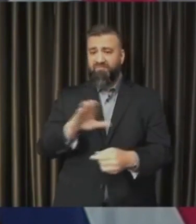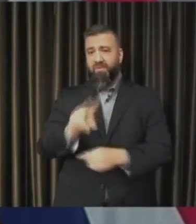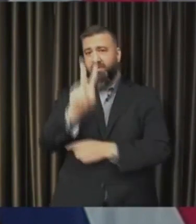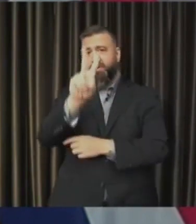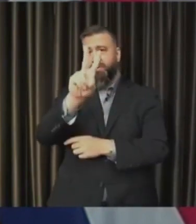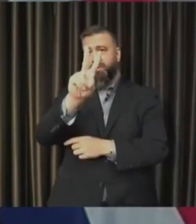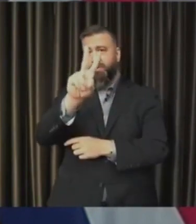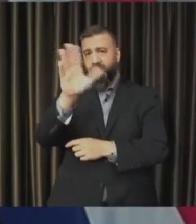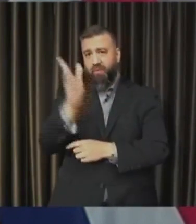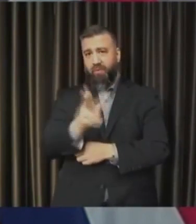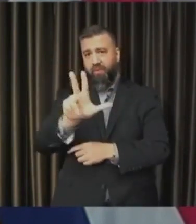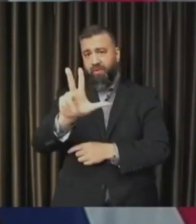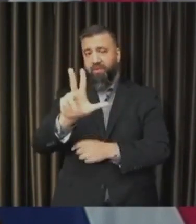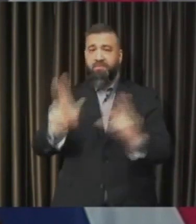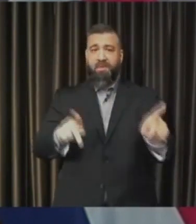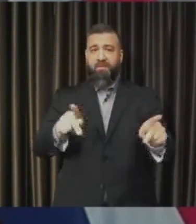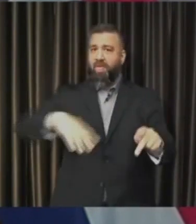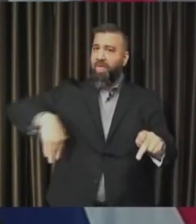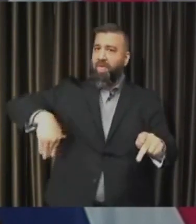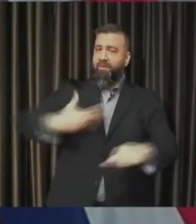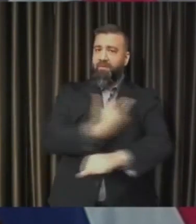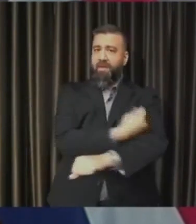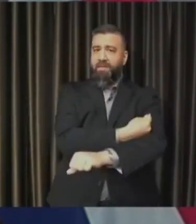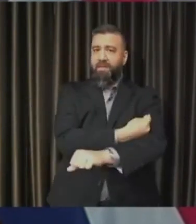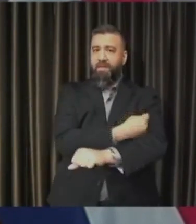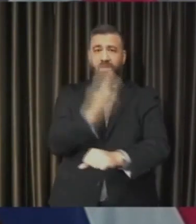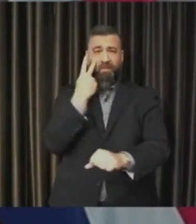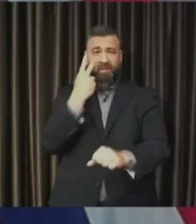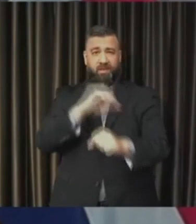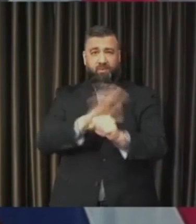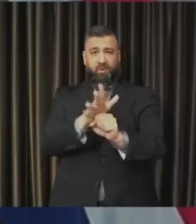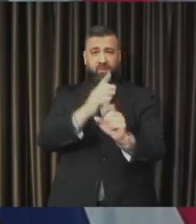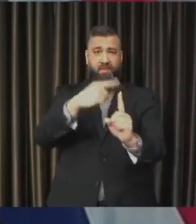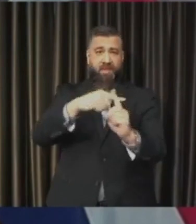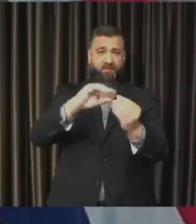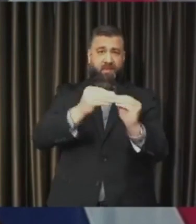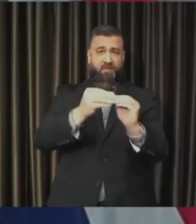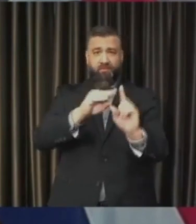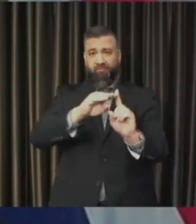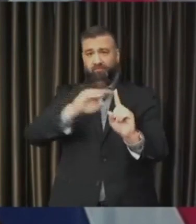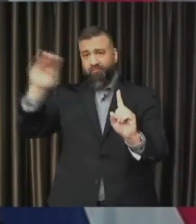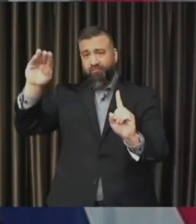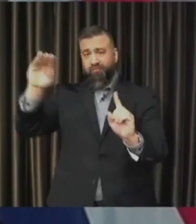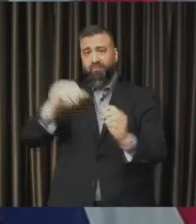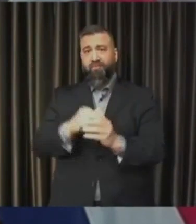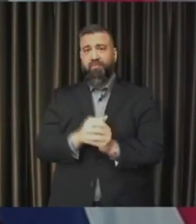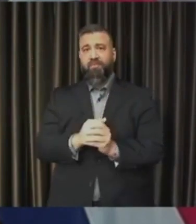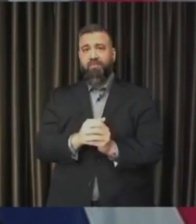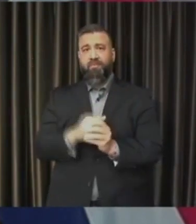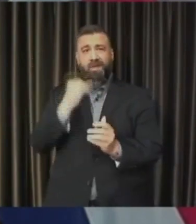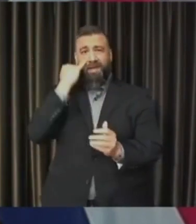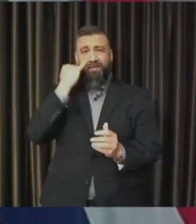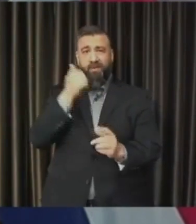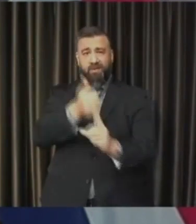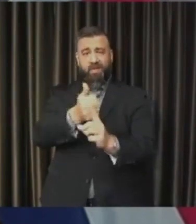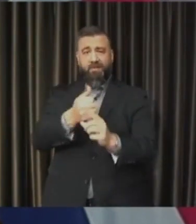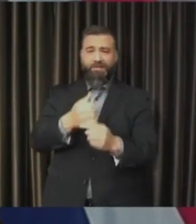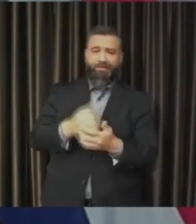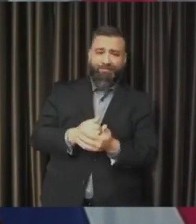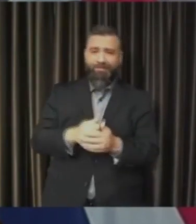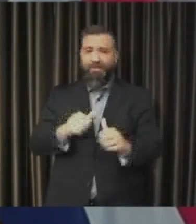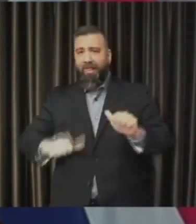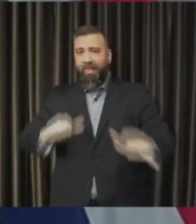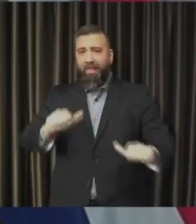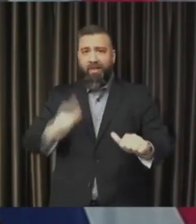we've seen gradual increases in the number of new cases. If you still have questions about whether getting vaccinated is the right decision for you and your loved